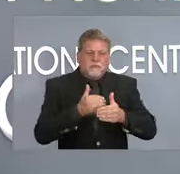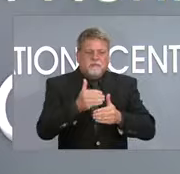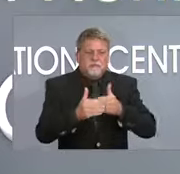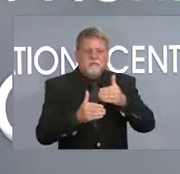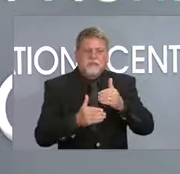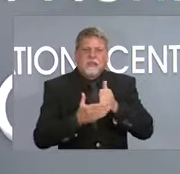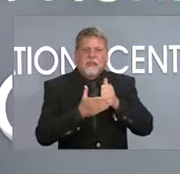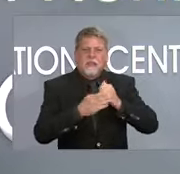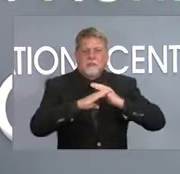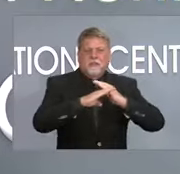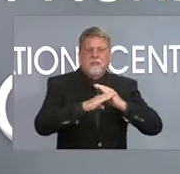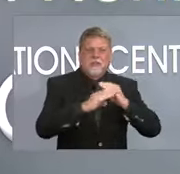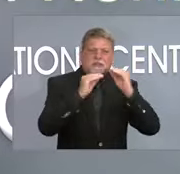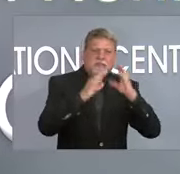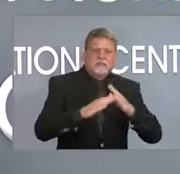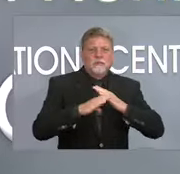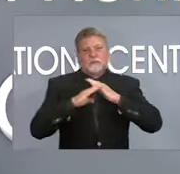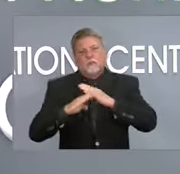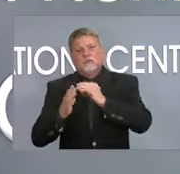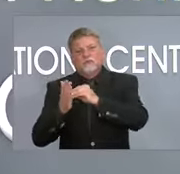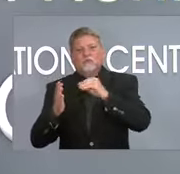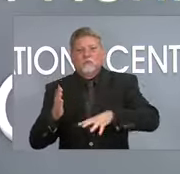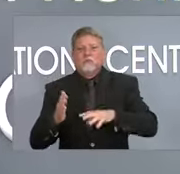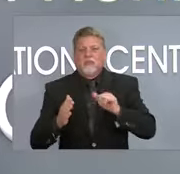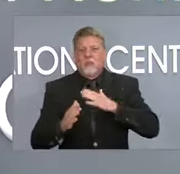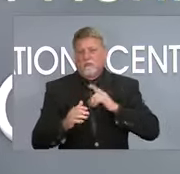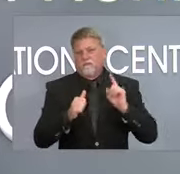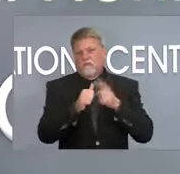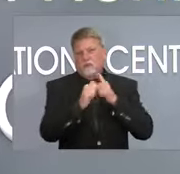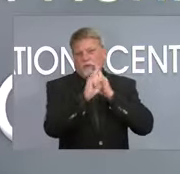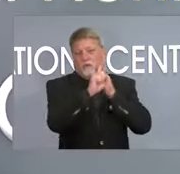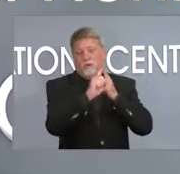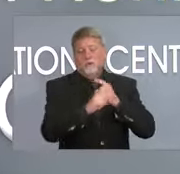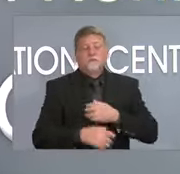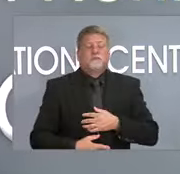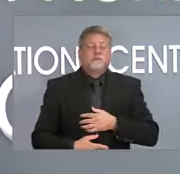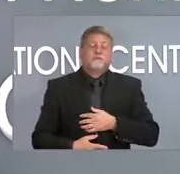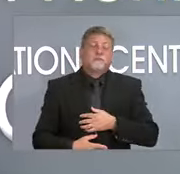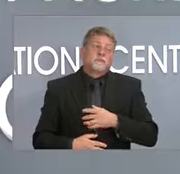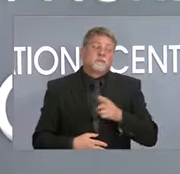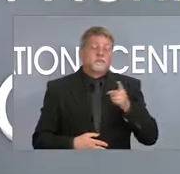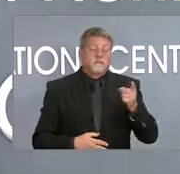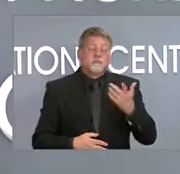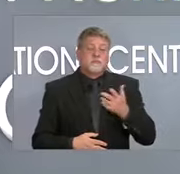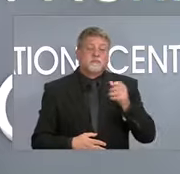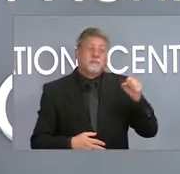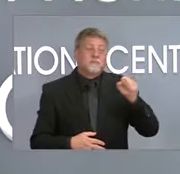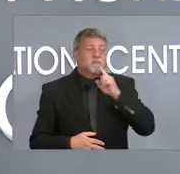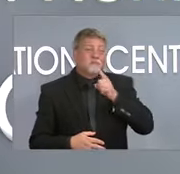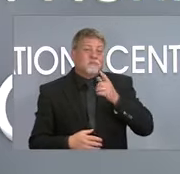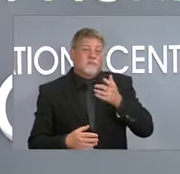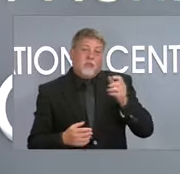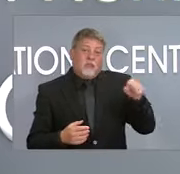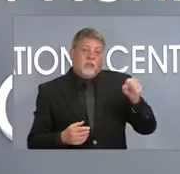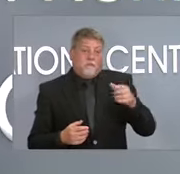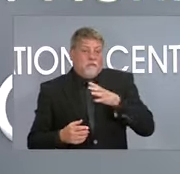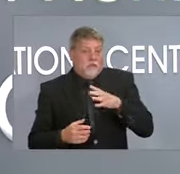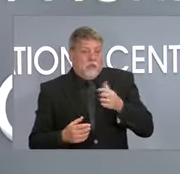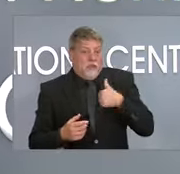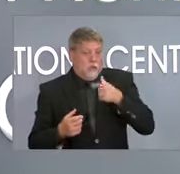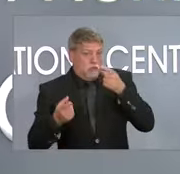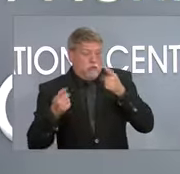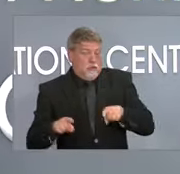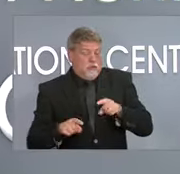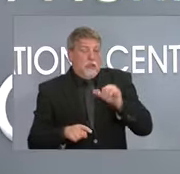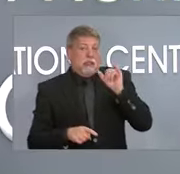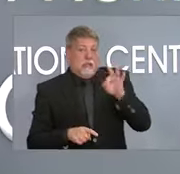teachers in school. So that's the number one priority. Yes, I do believe that parents, if they're if they want